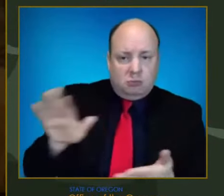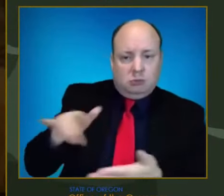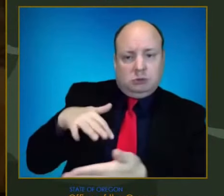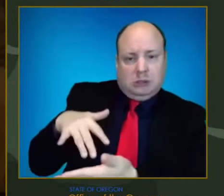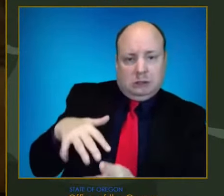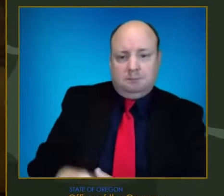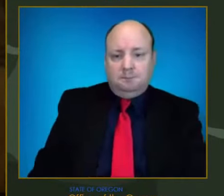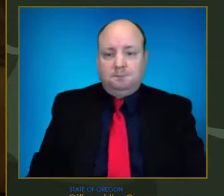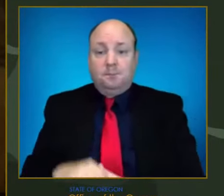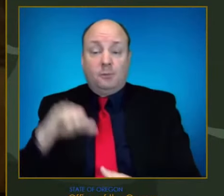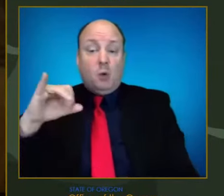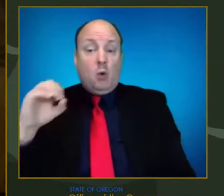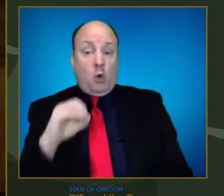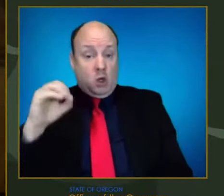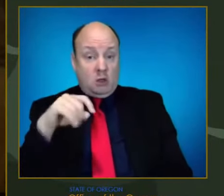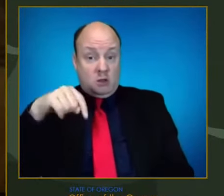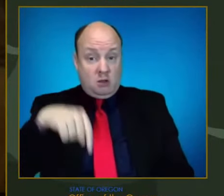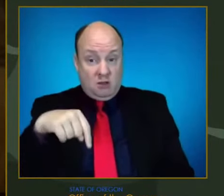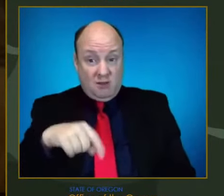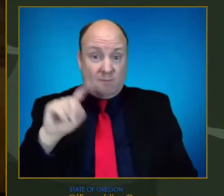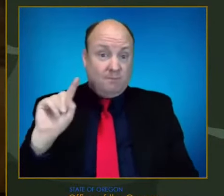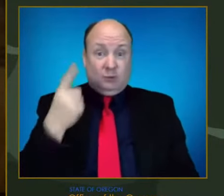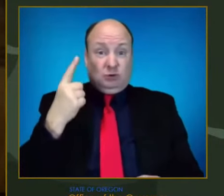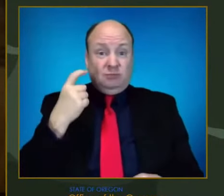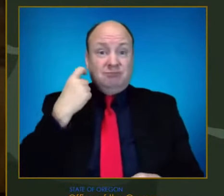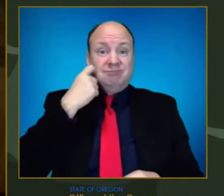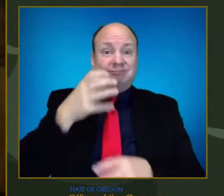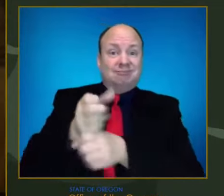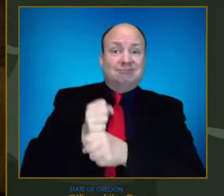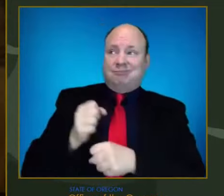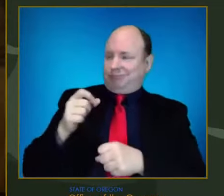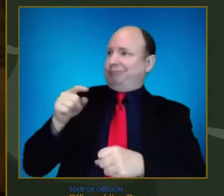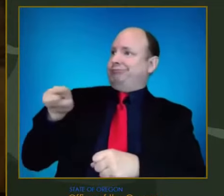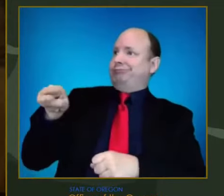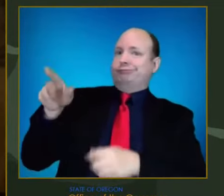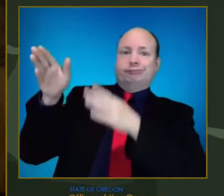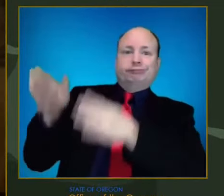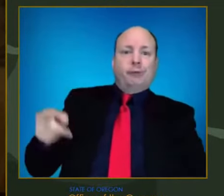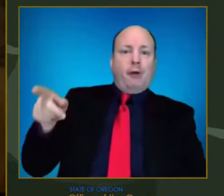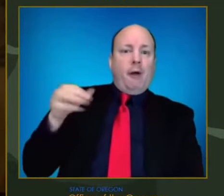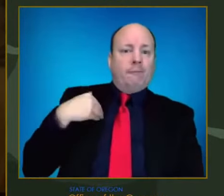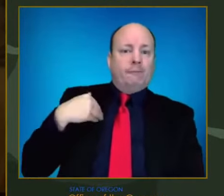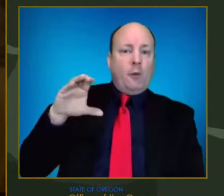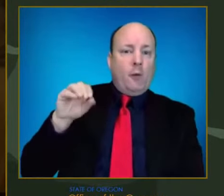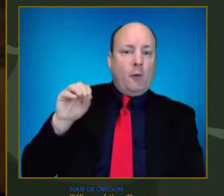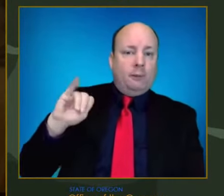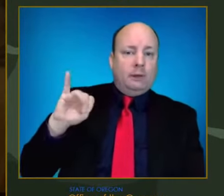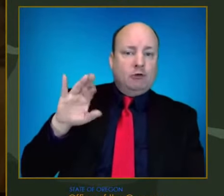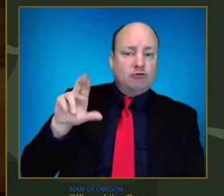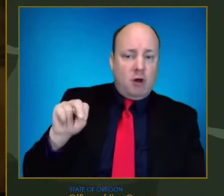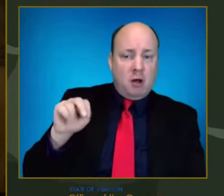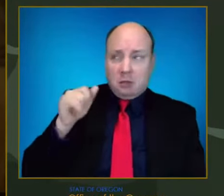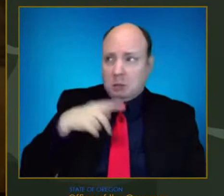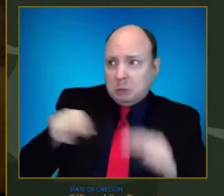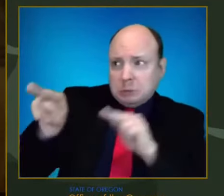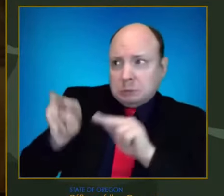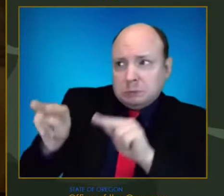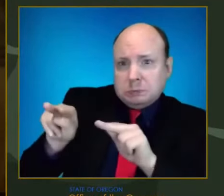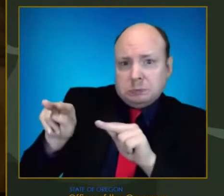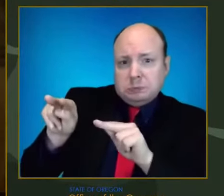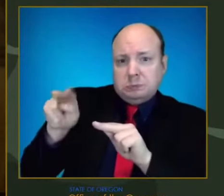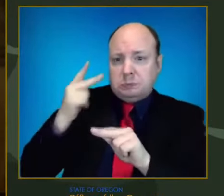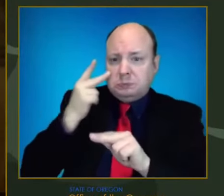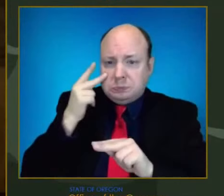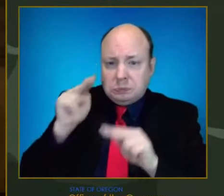of our first case and try to match theirs, we can expect a surge in Oregon hospitalizations by mid-January